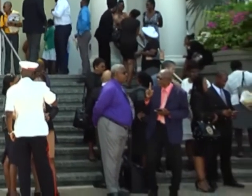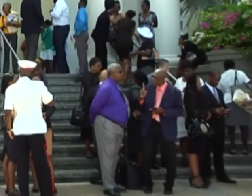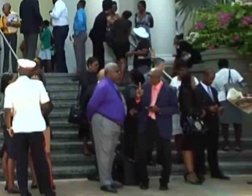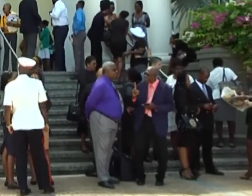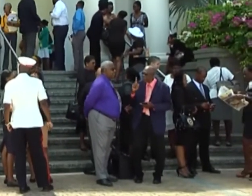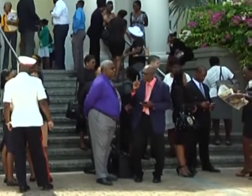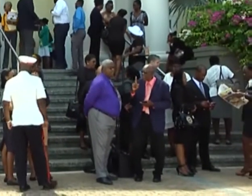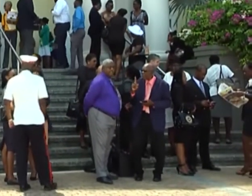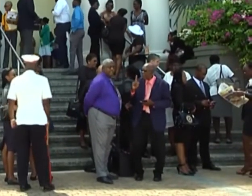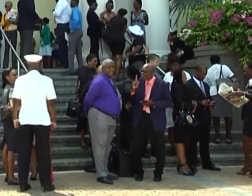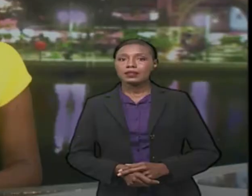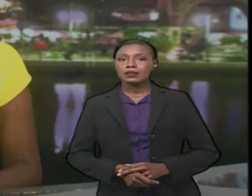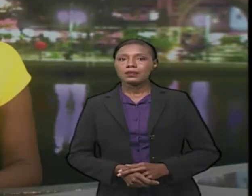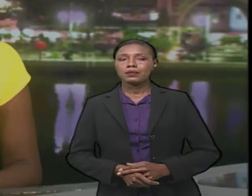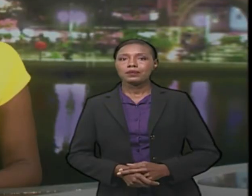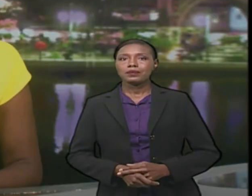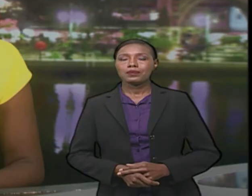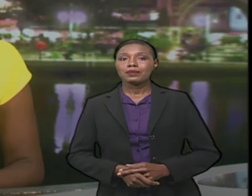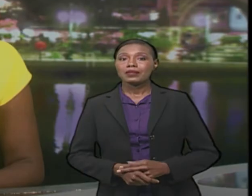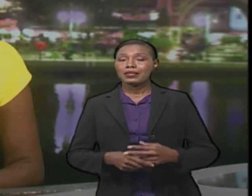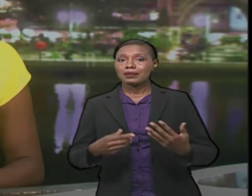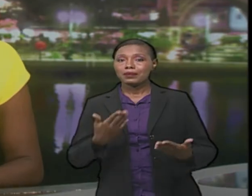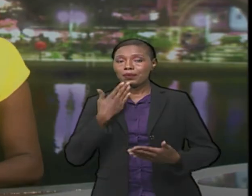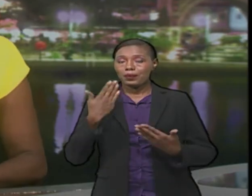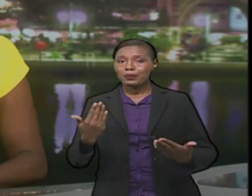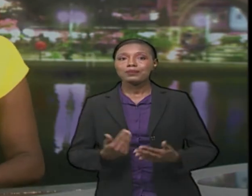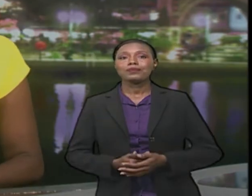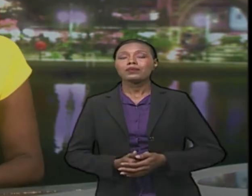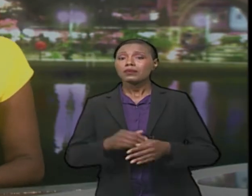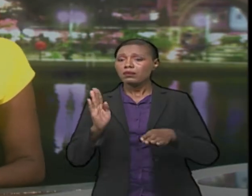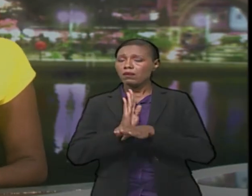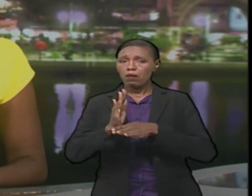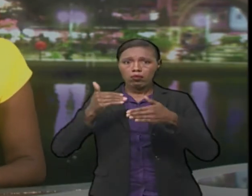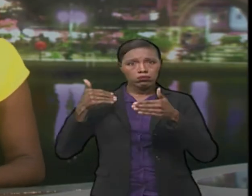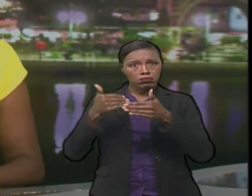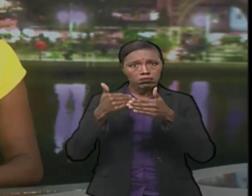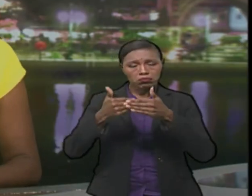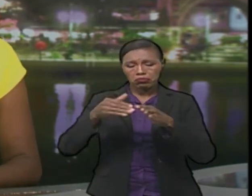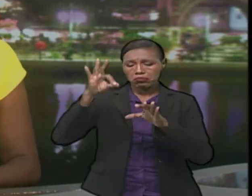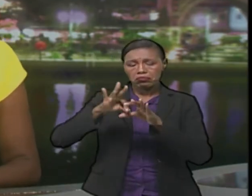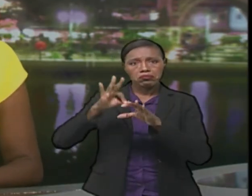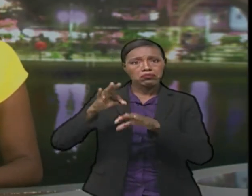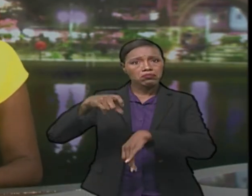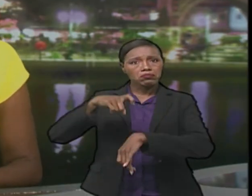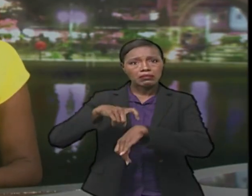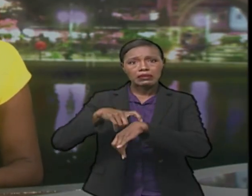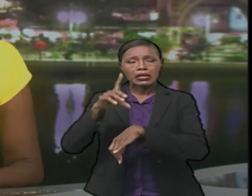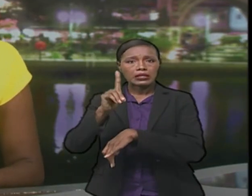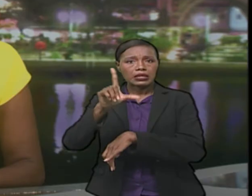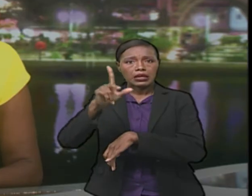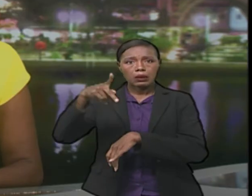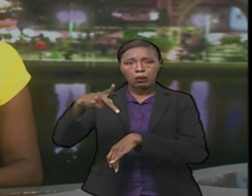Smith, CBC News. Thanks, Kareem. As Barbadians get closer to election season, the Democratic